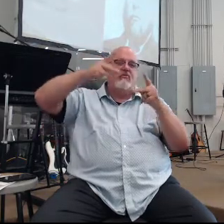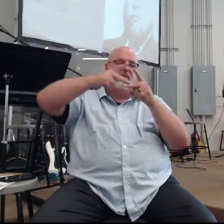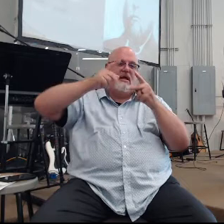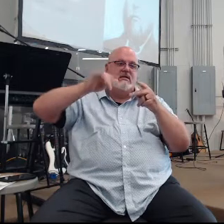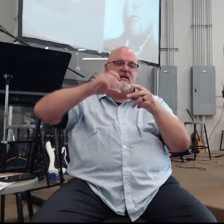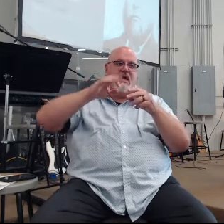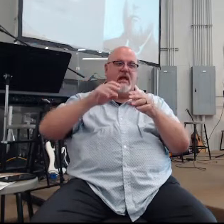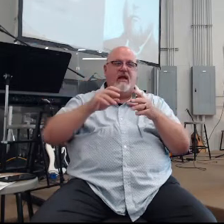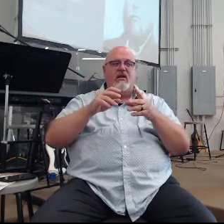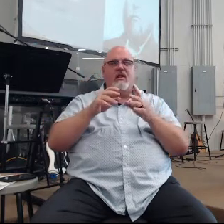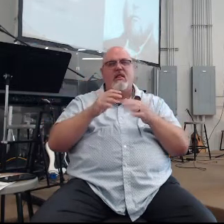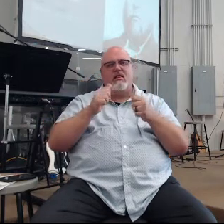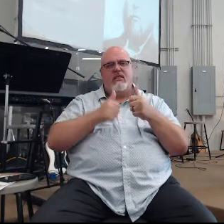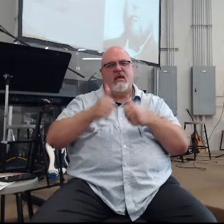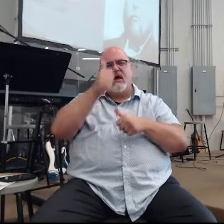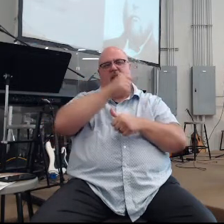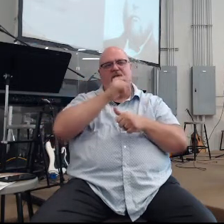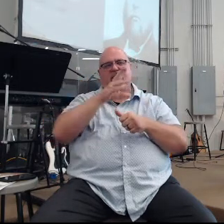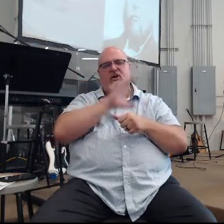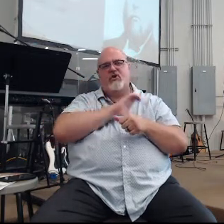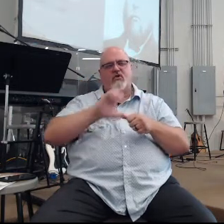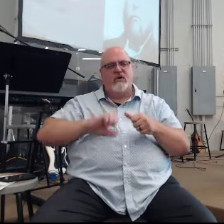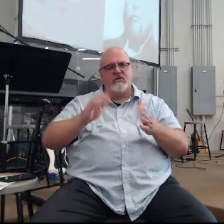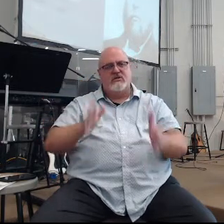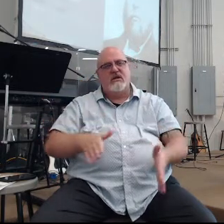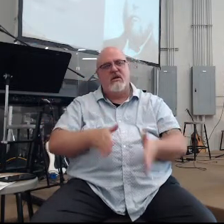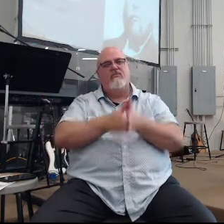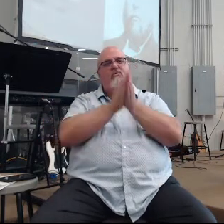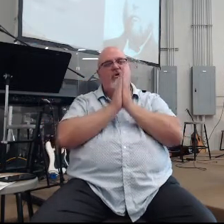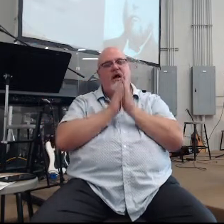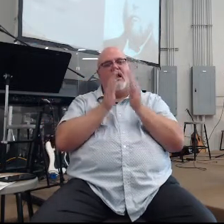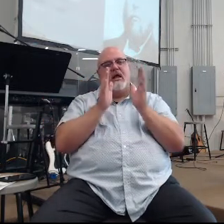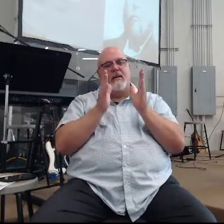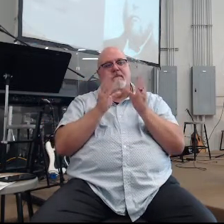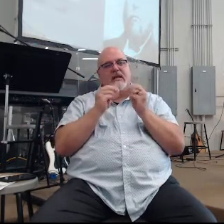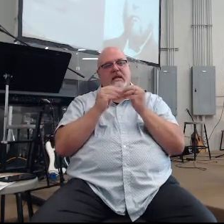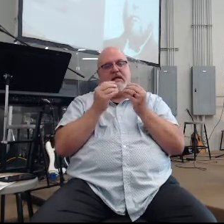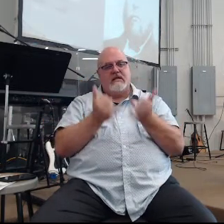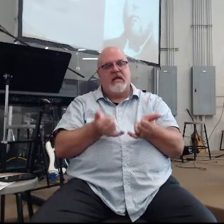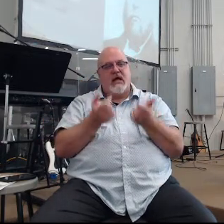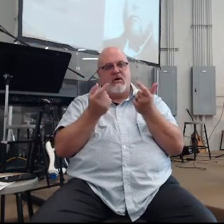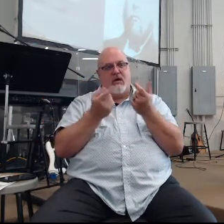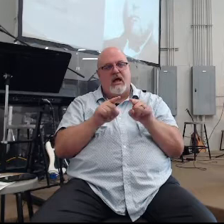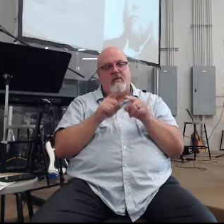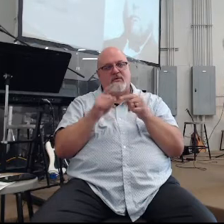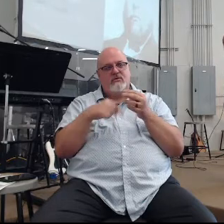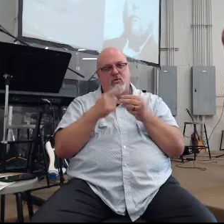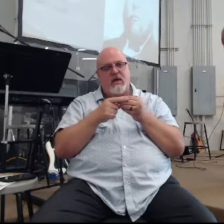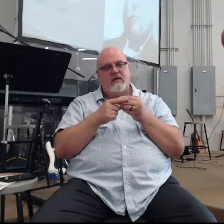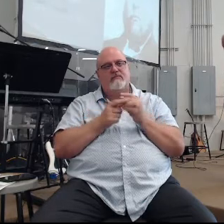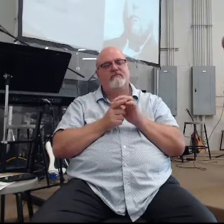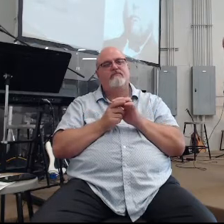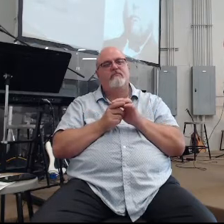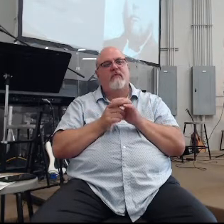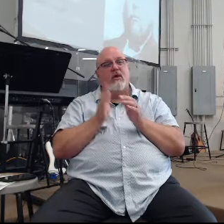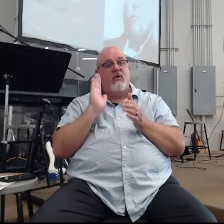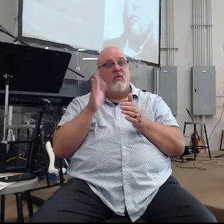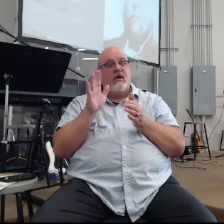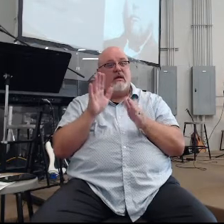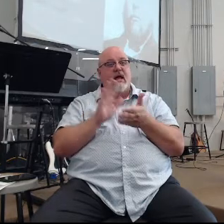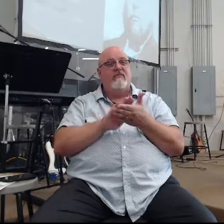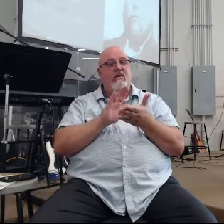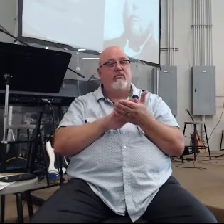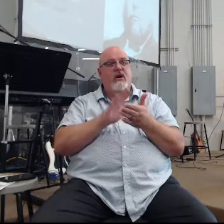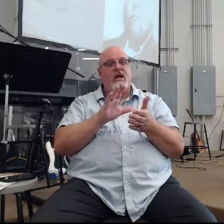of the Christian. And I would say that prayer meeting for us right now, not, we're looking at, we're going to have a praise and worship night